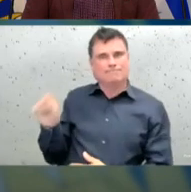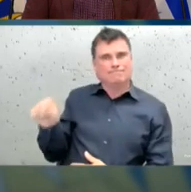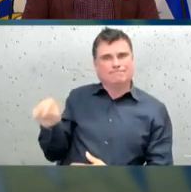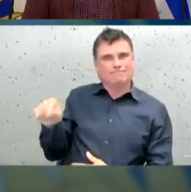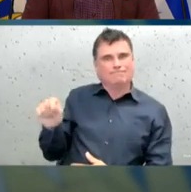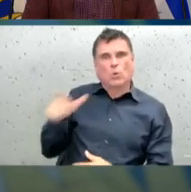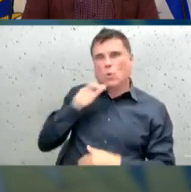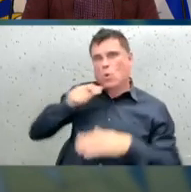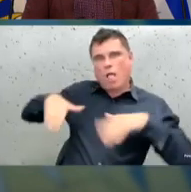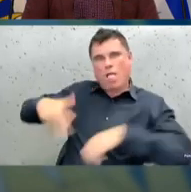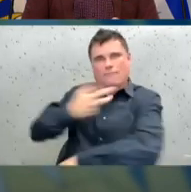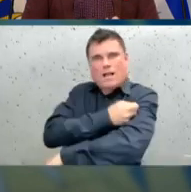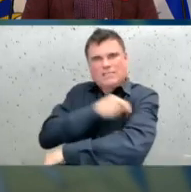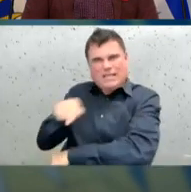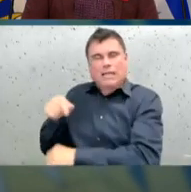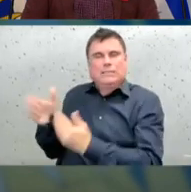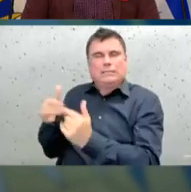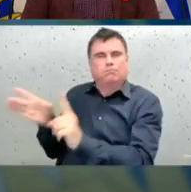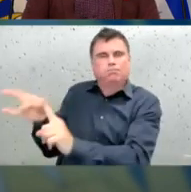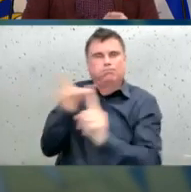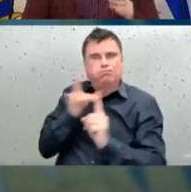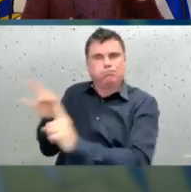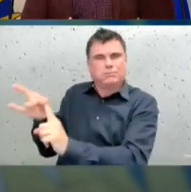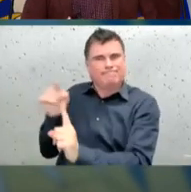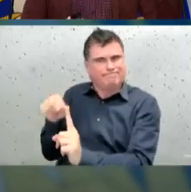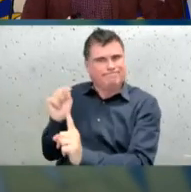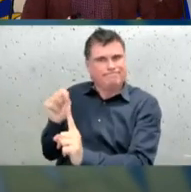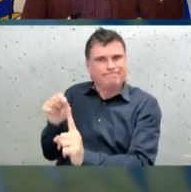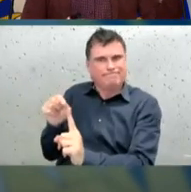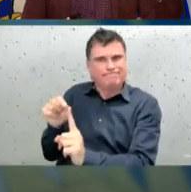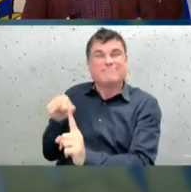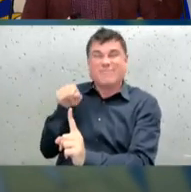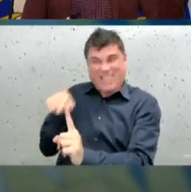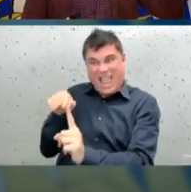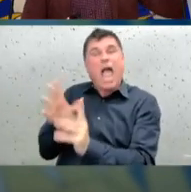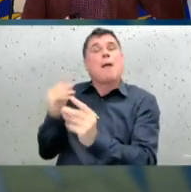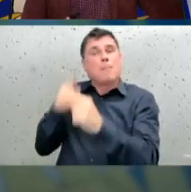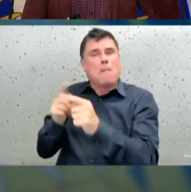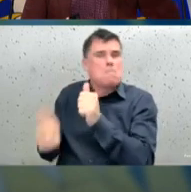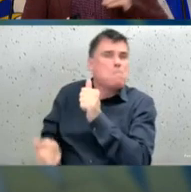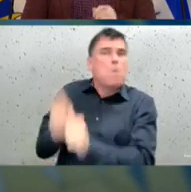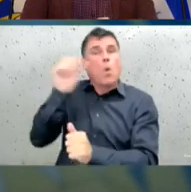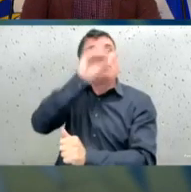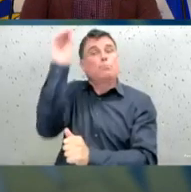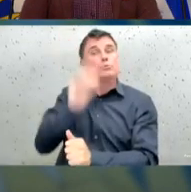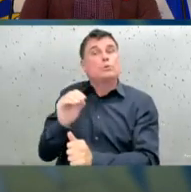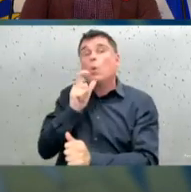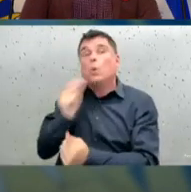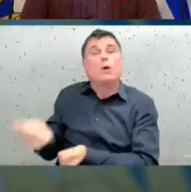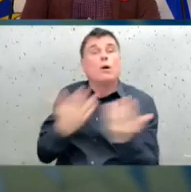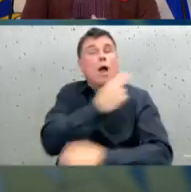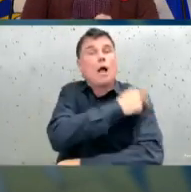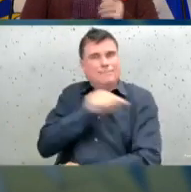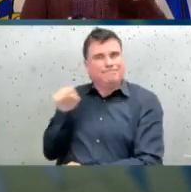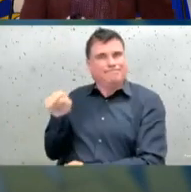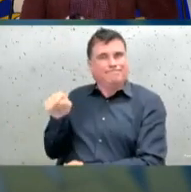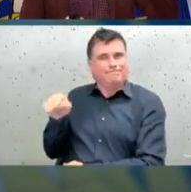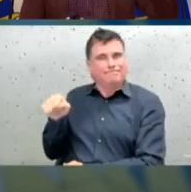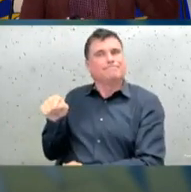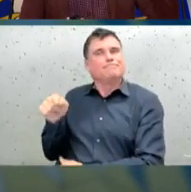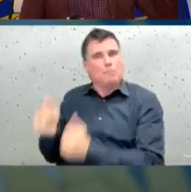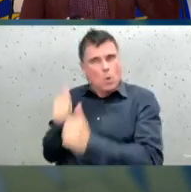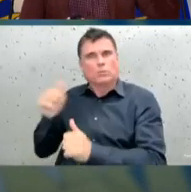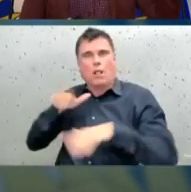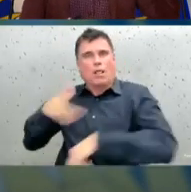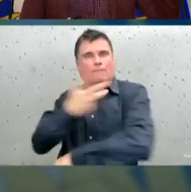If we look across the province, this is the case incidence, so the number of cases,